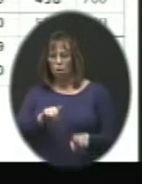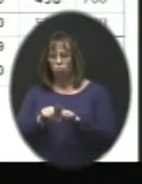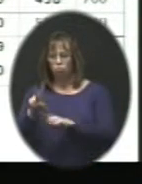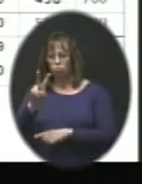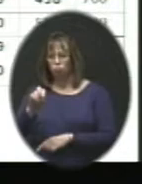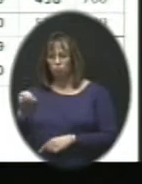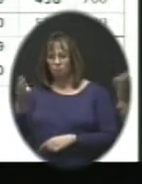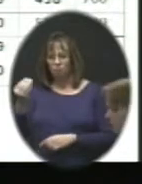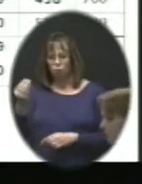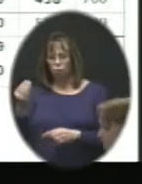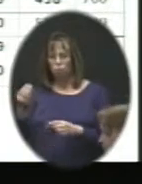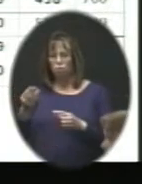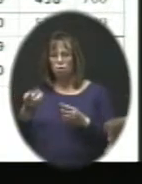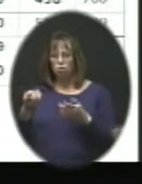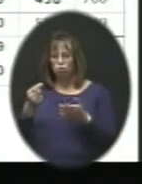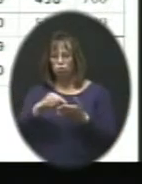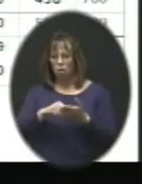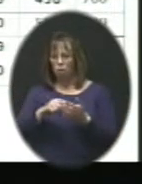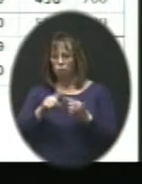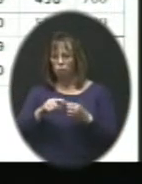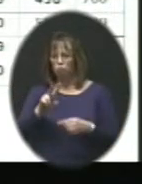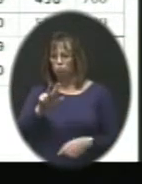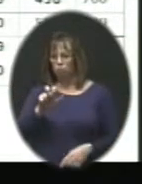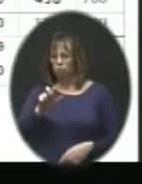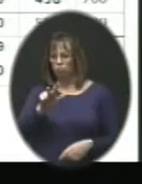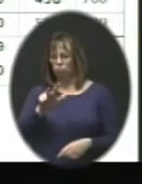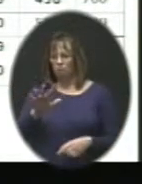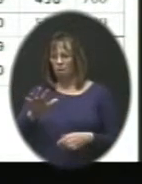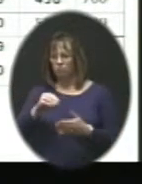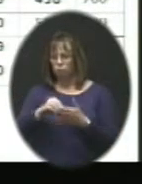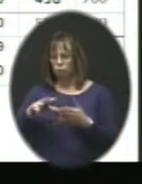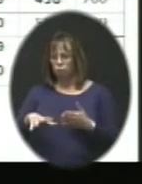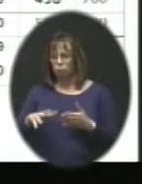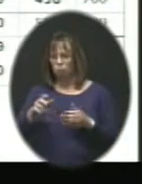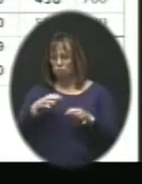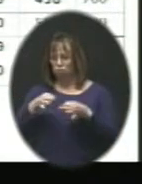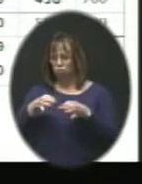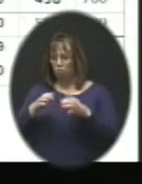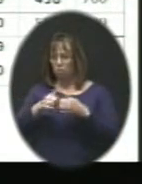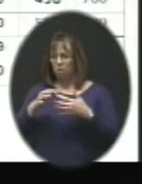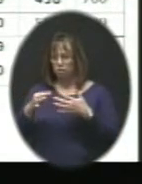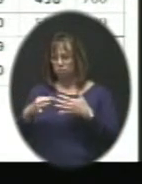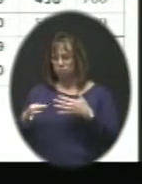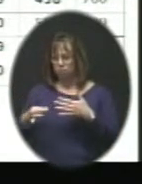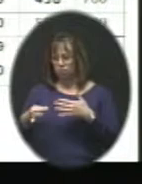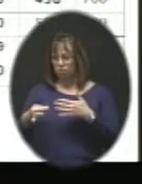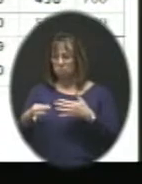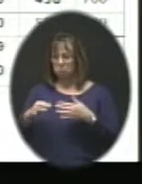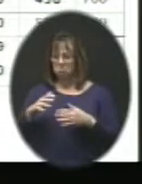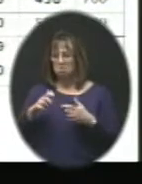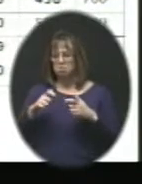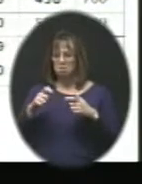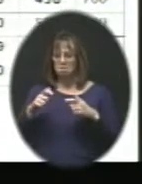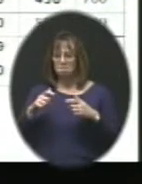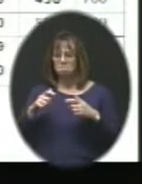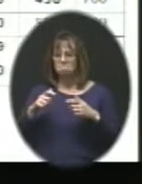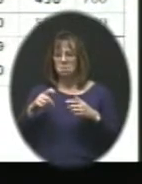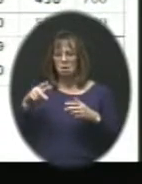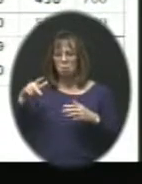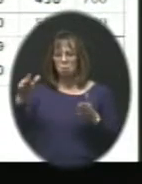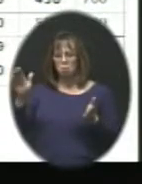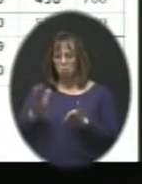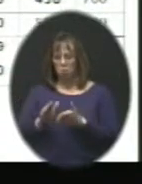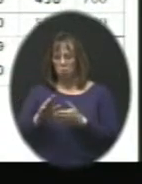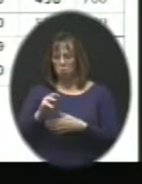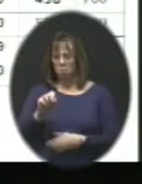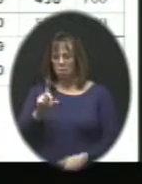drops to 335 students. And like we described with this option, it takes a pretty big cut into